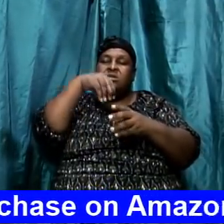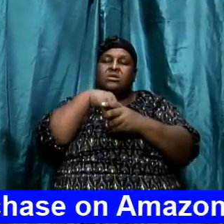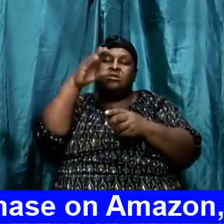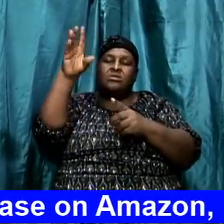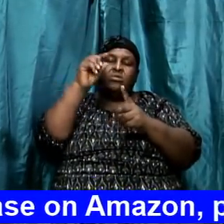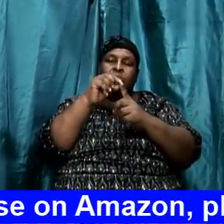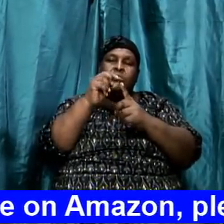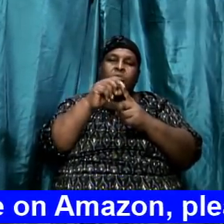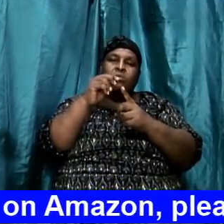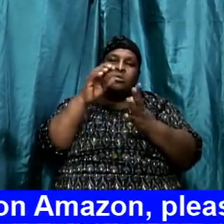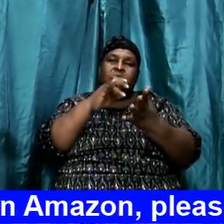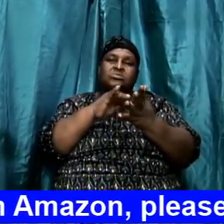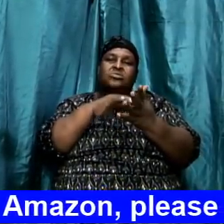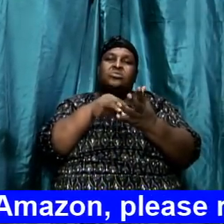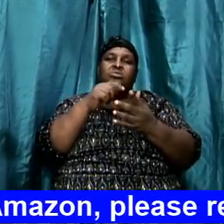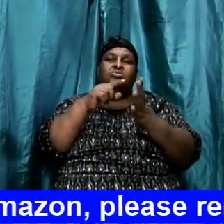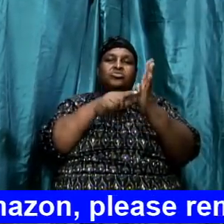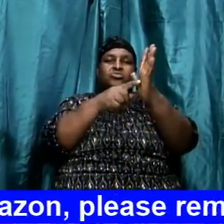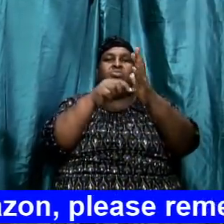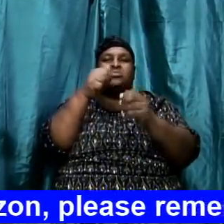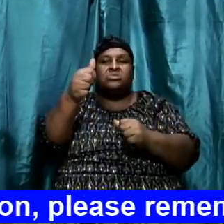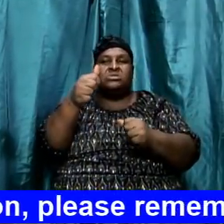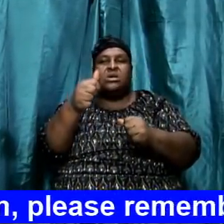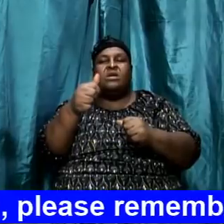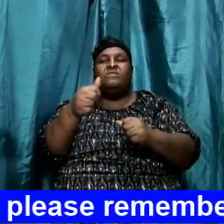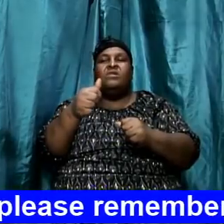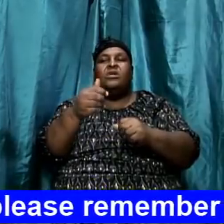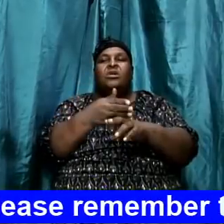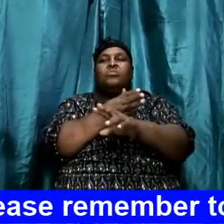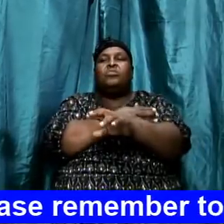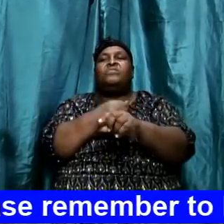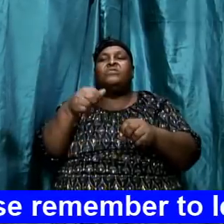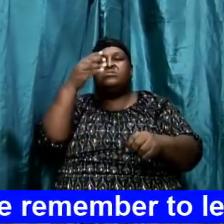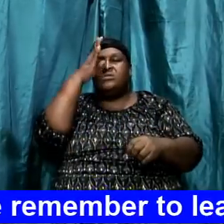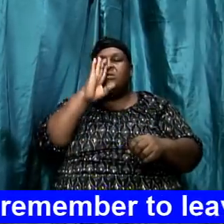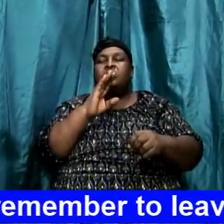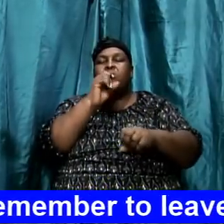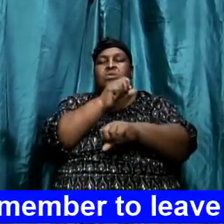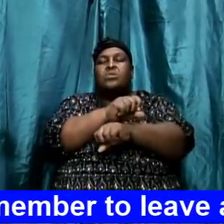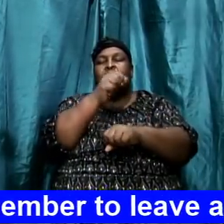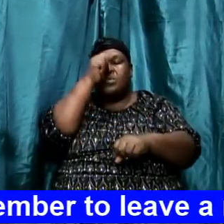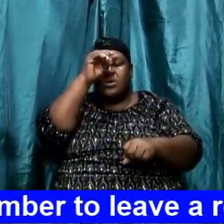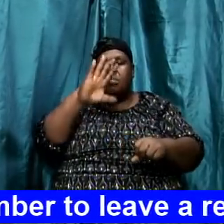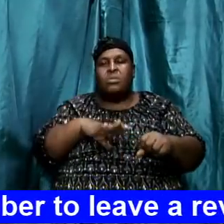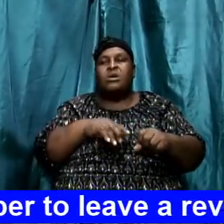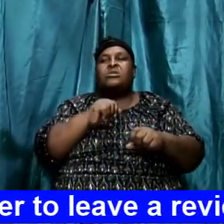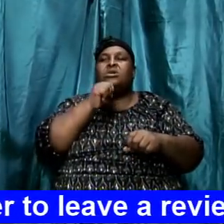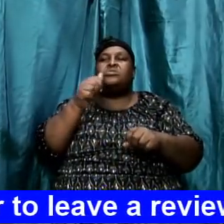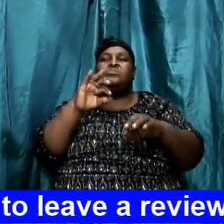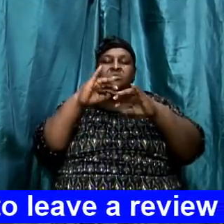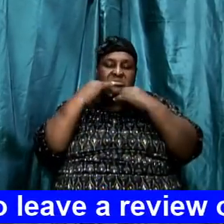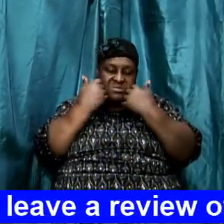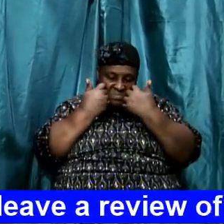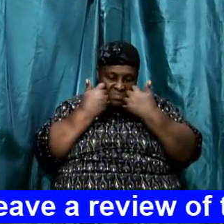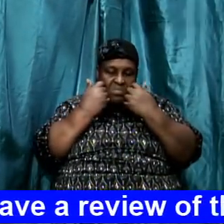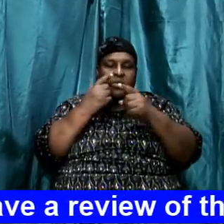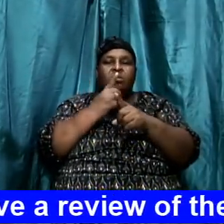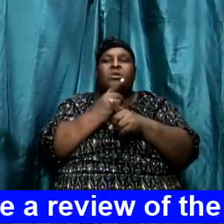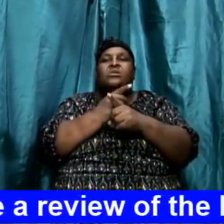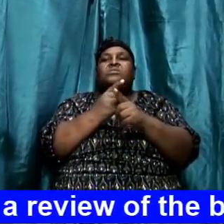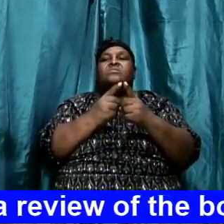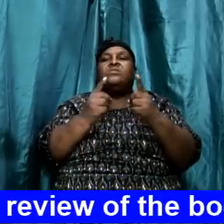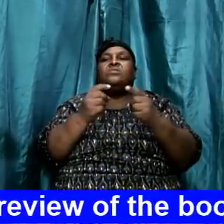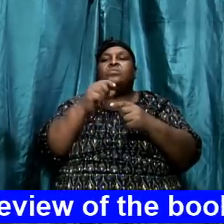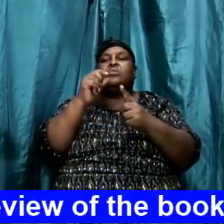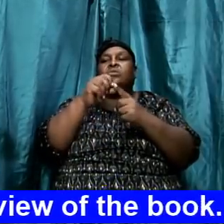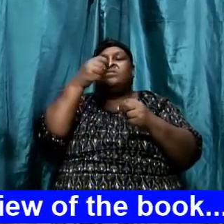study to show ourselves approved unto God, a workman that need not to be ashamed, rightly dividing your Word